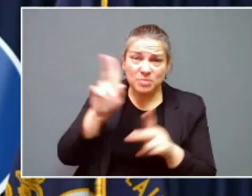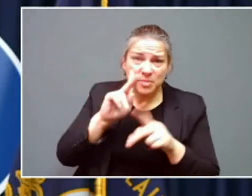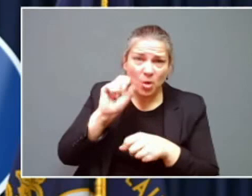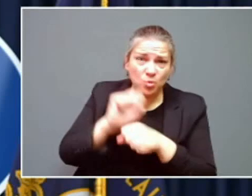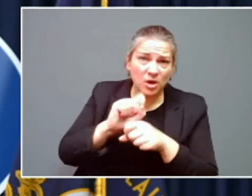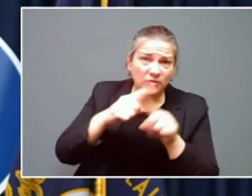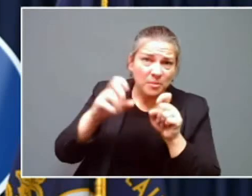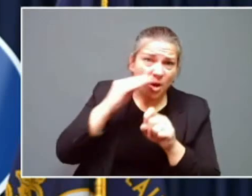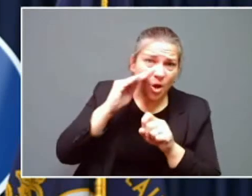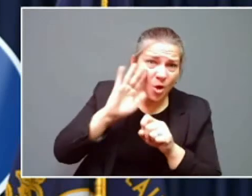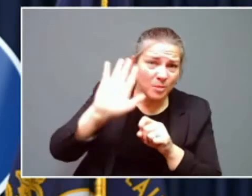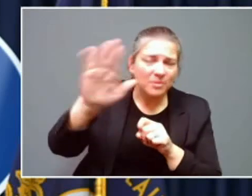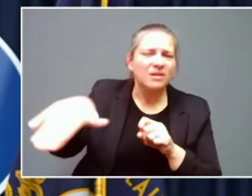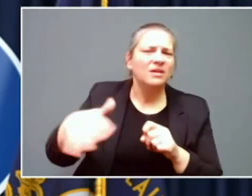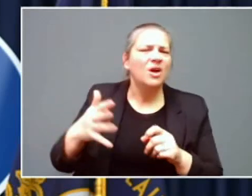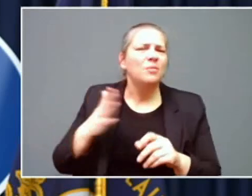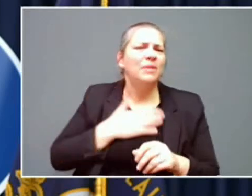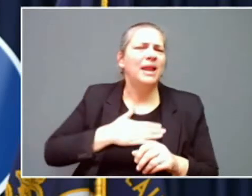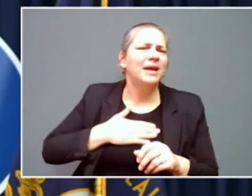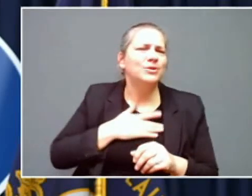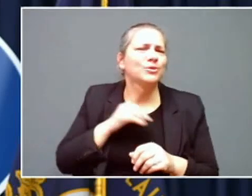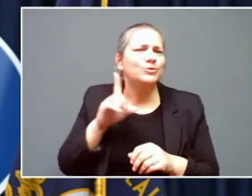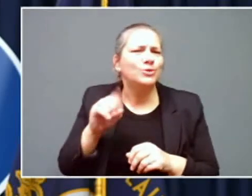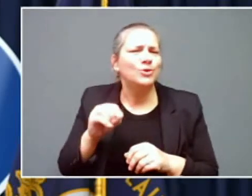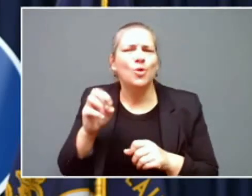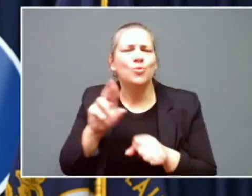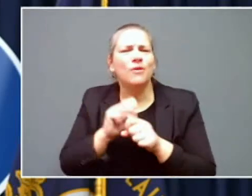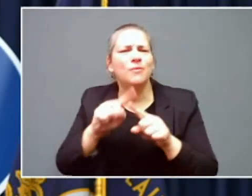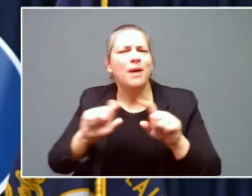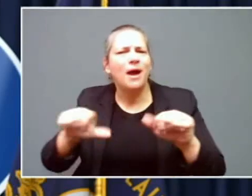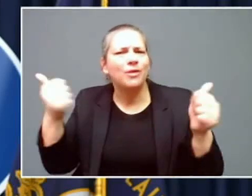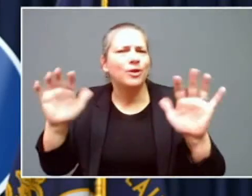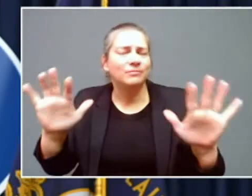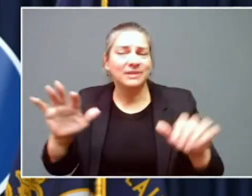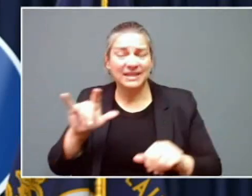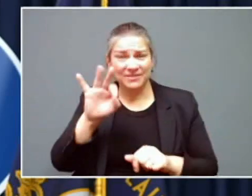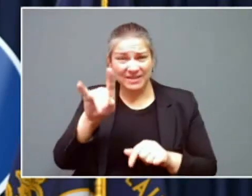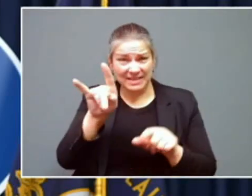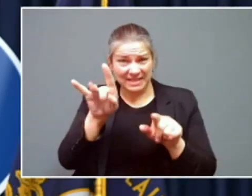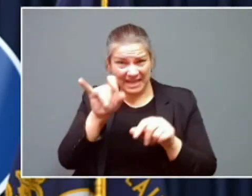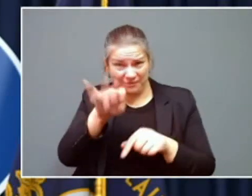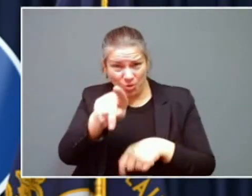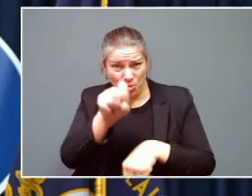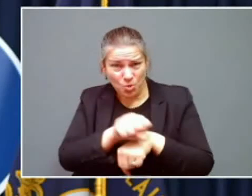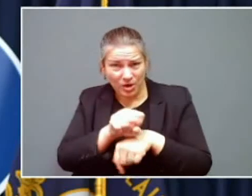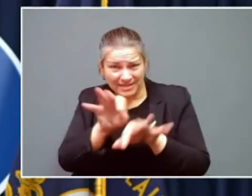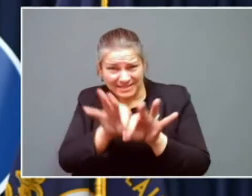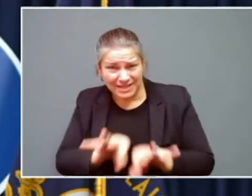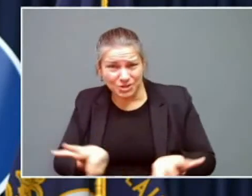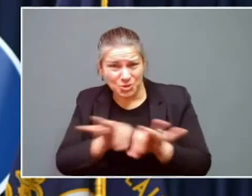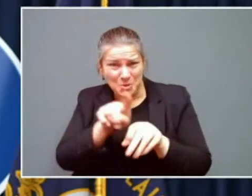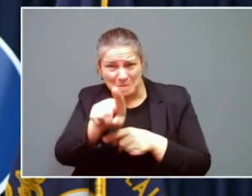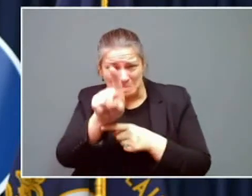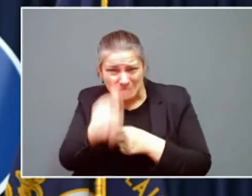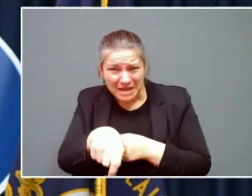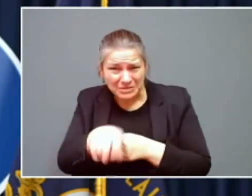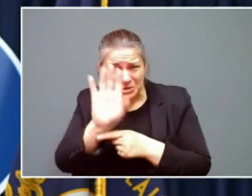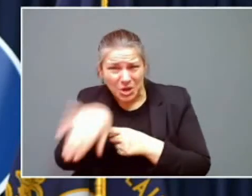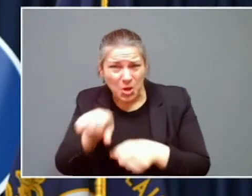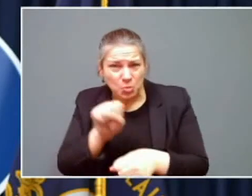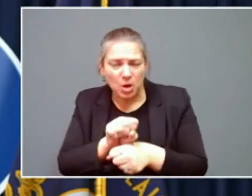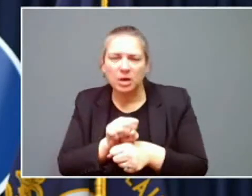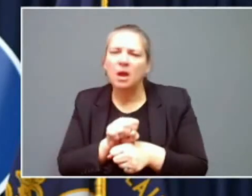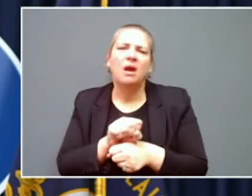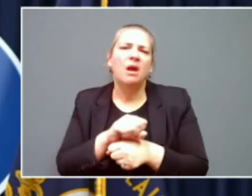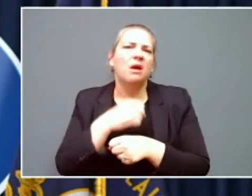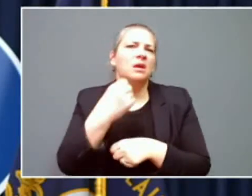anybody work in an essential job where you're going to have to go in. Please, first of all, have a lot of time, a